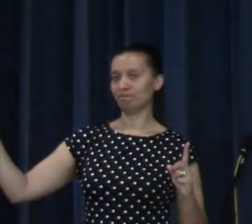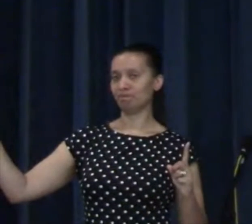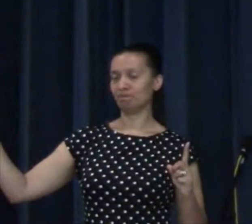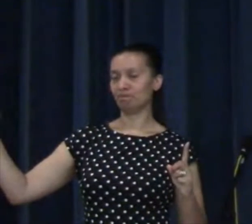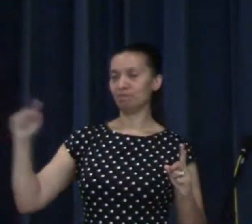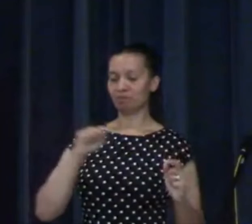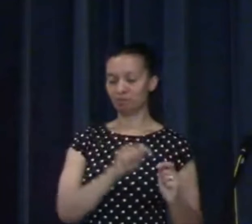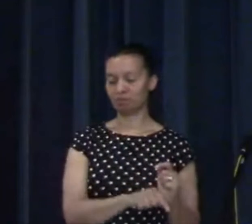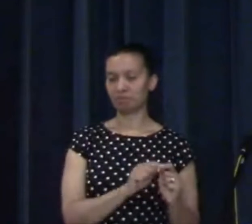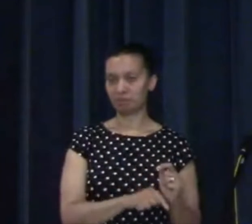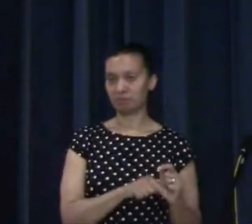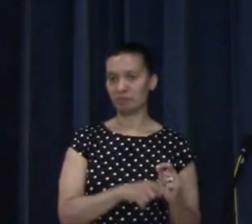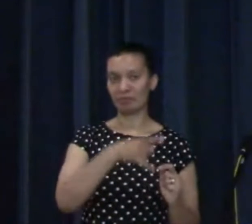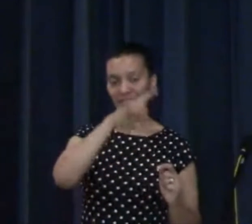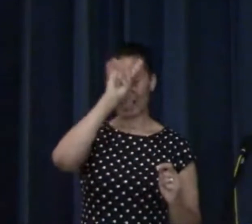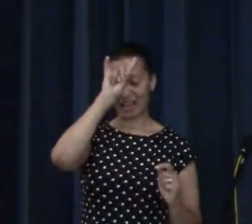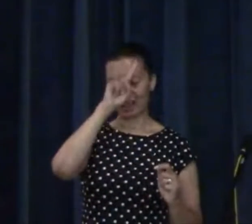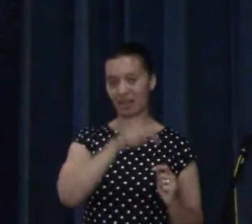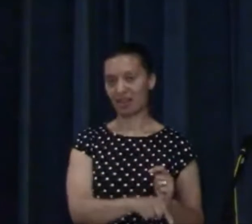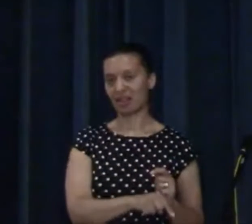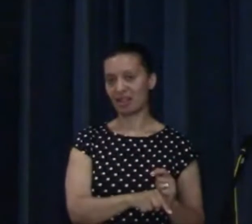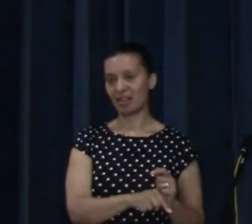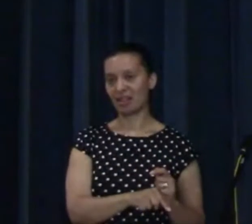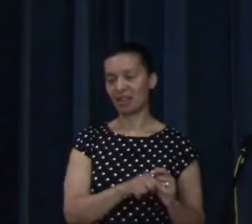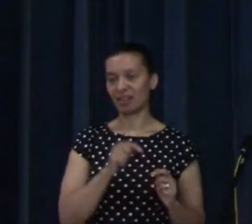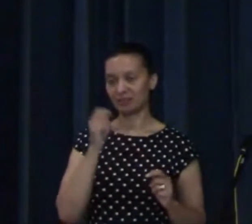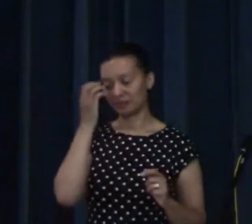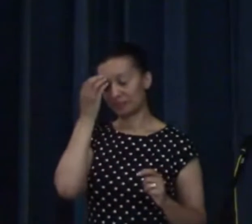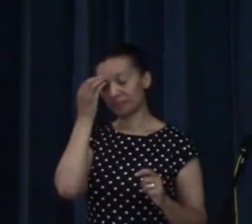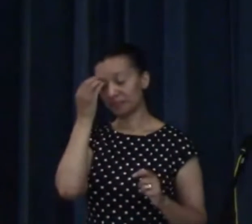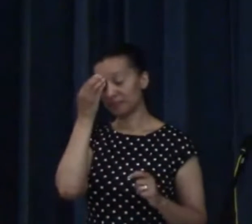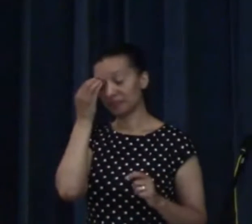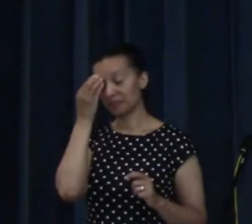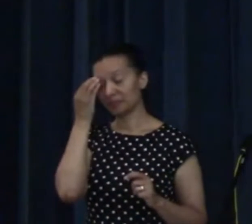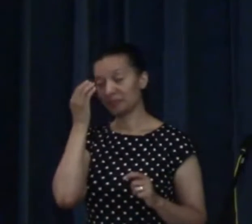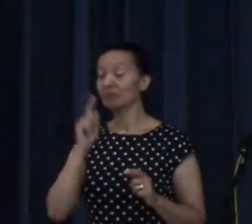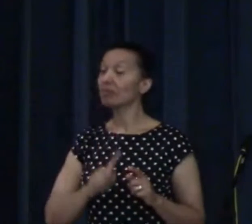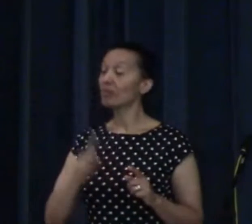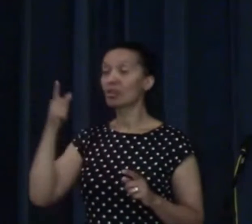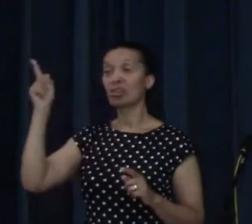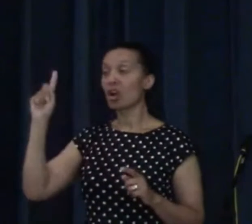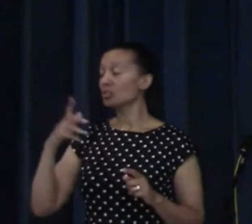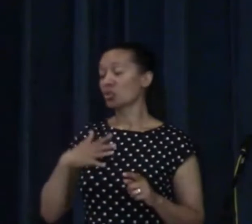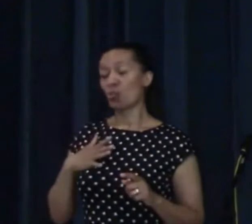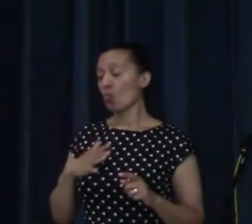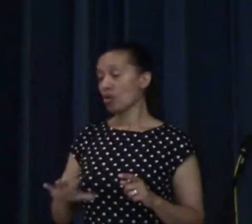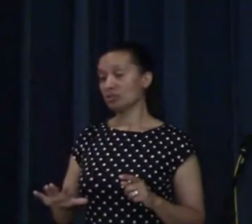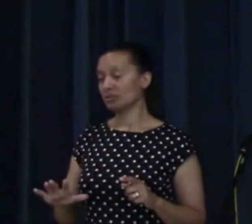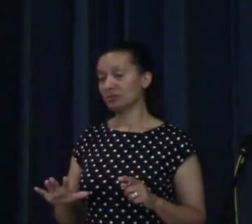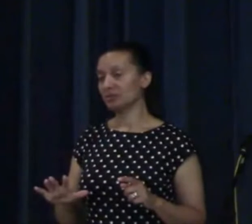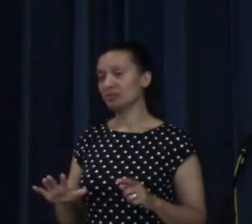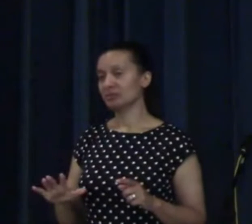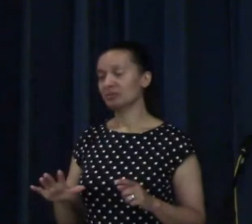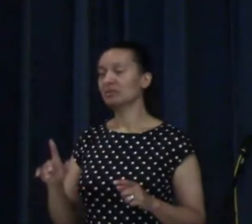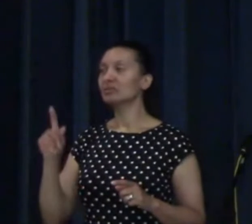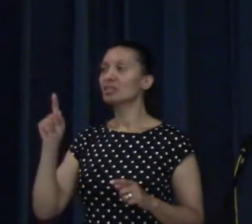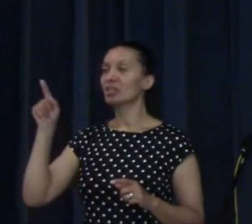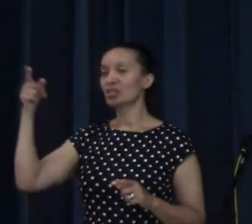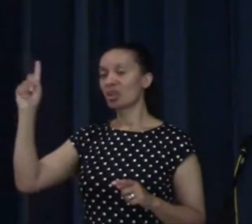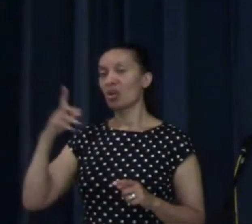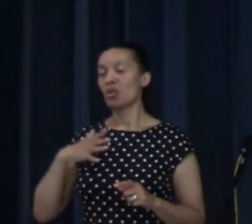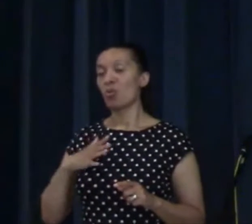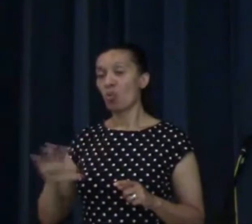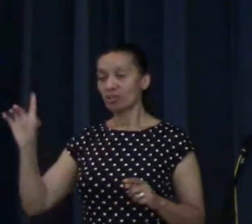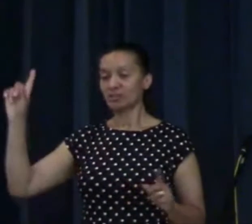It's not a pleasant place. But God doesn't want that for us. He wants us to be restored, to be